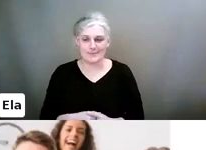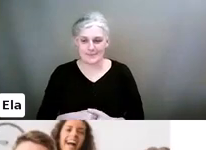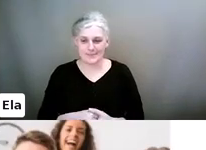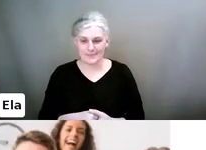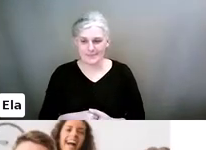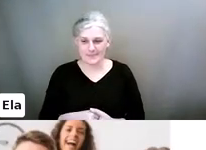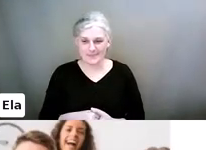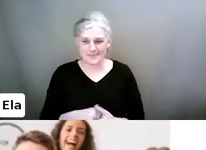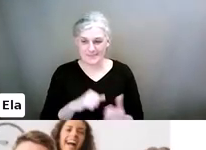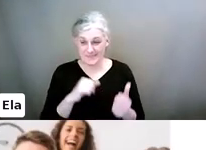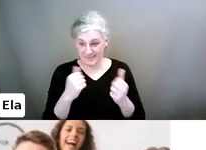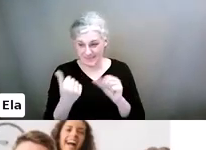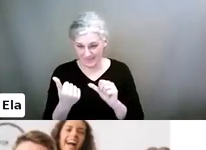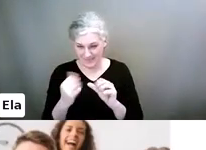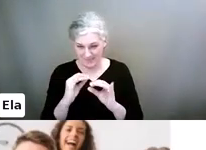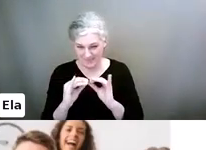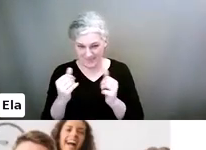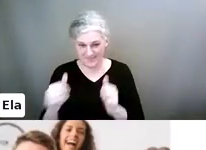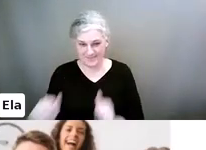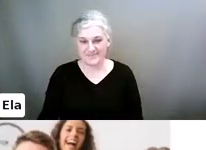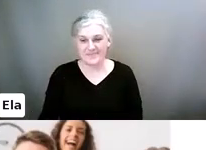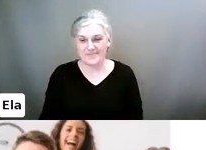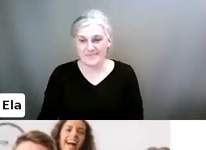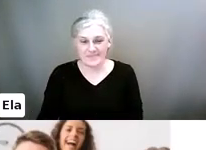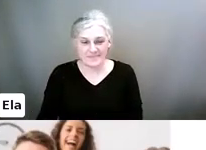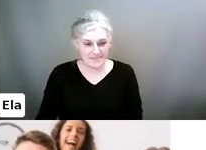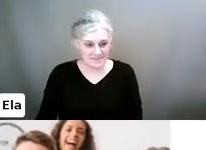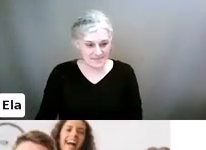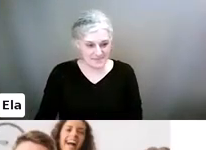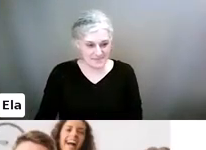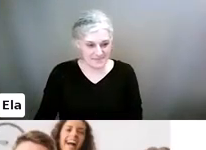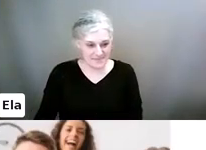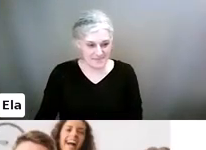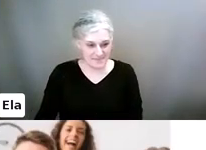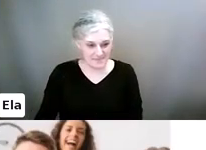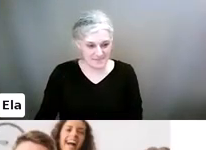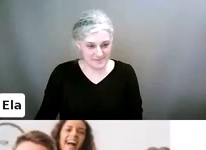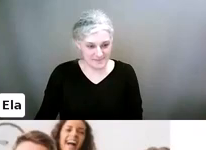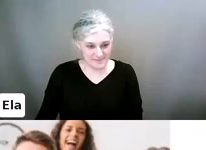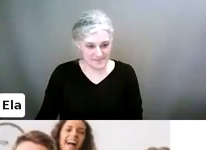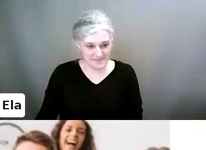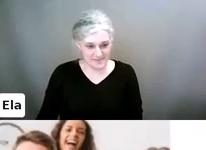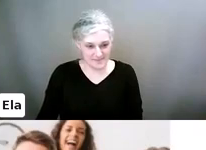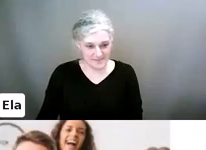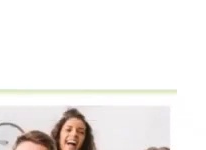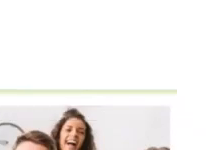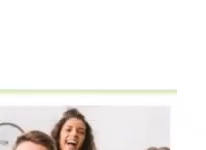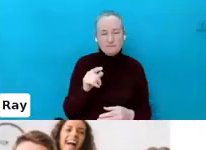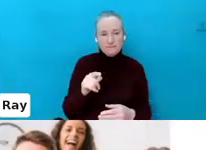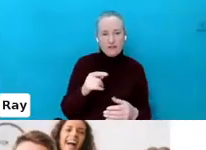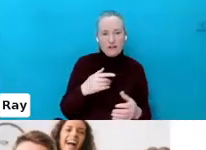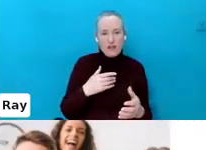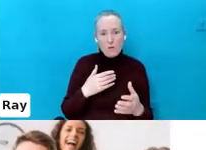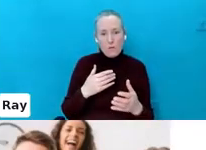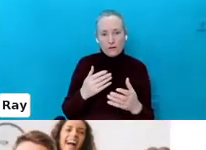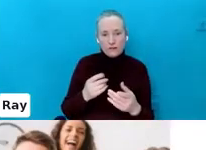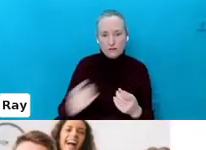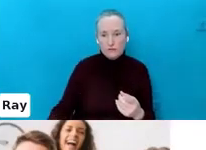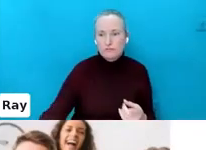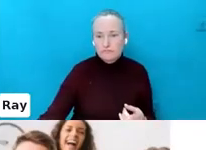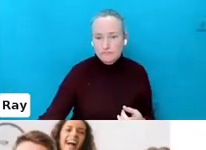Blog articles. Look at these. What to do when your teen seems to prefer spending time online than with their family and real world friends.